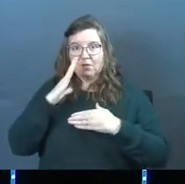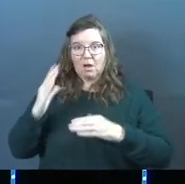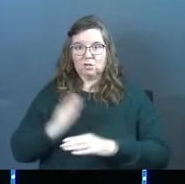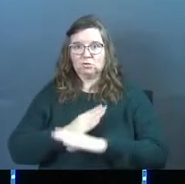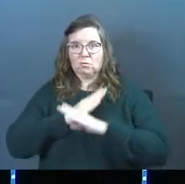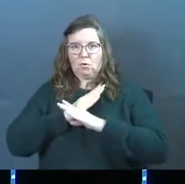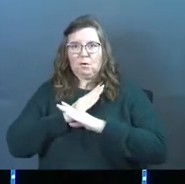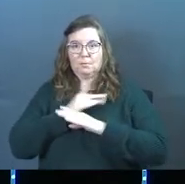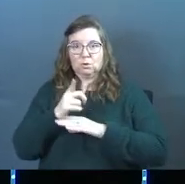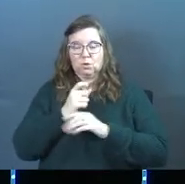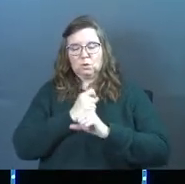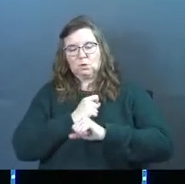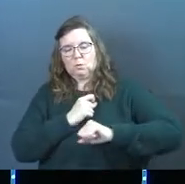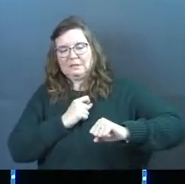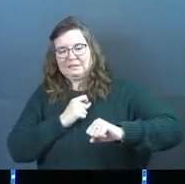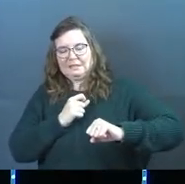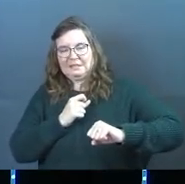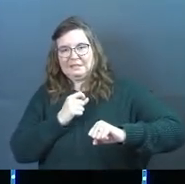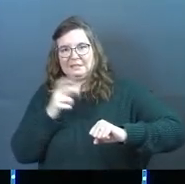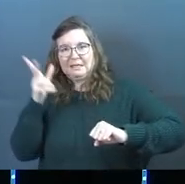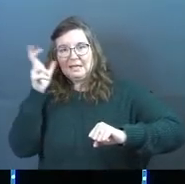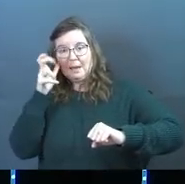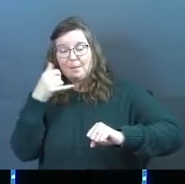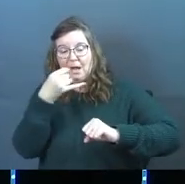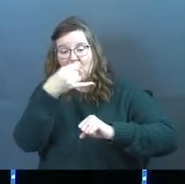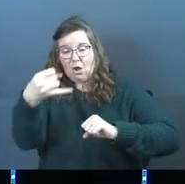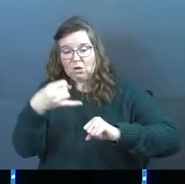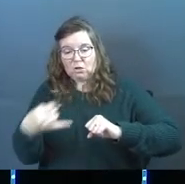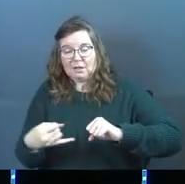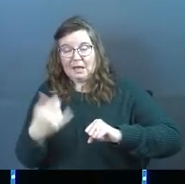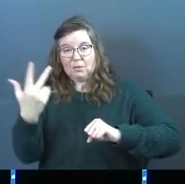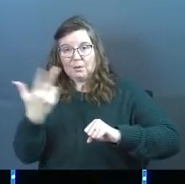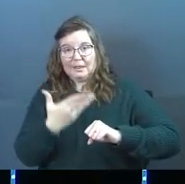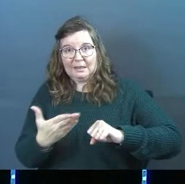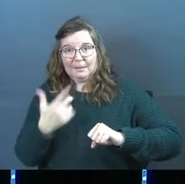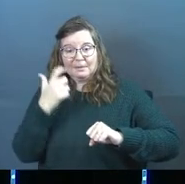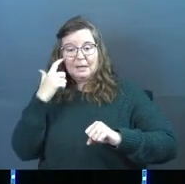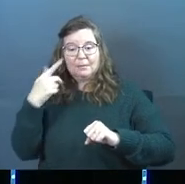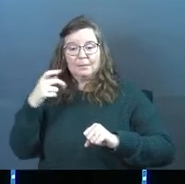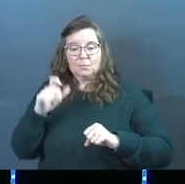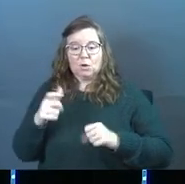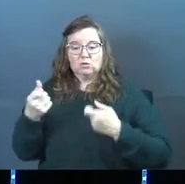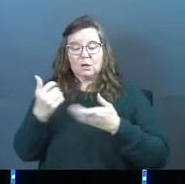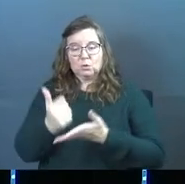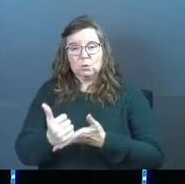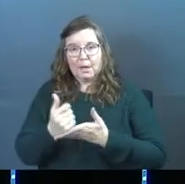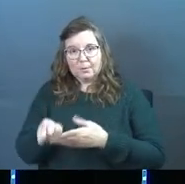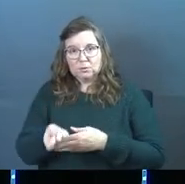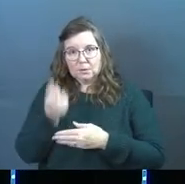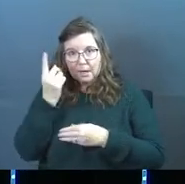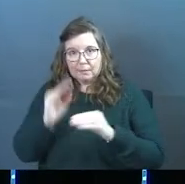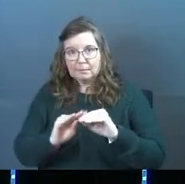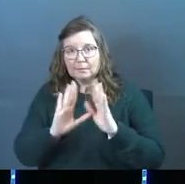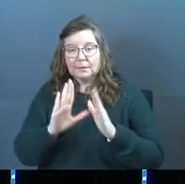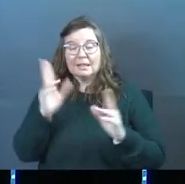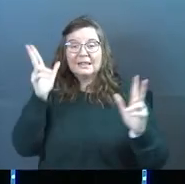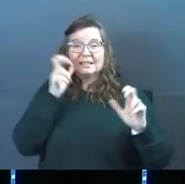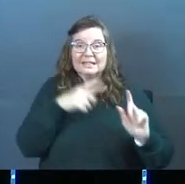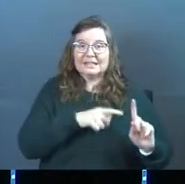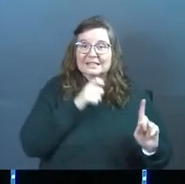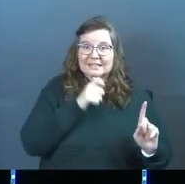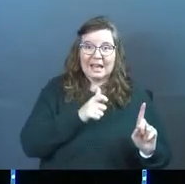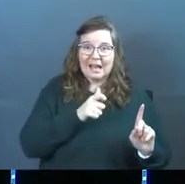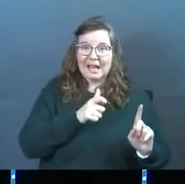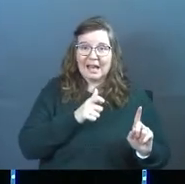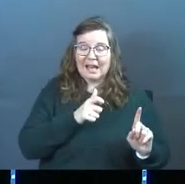Now, I've underlined those three things because I believe Paul, in that description, is trying to help us understand that Satan is